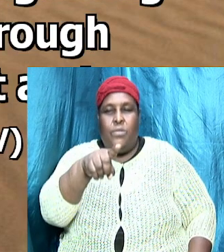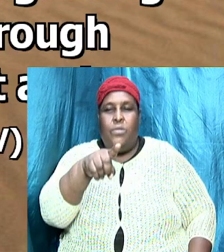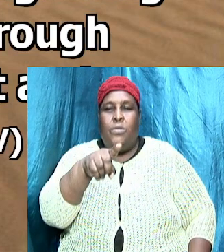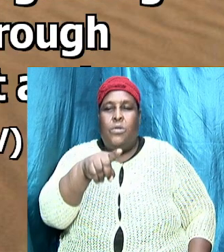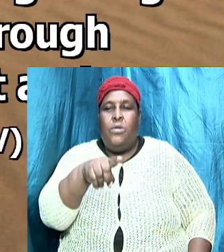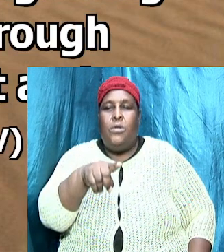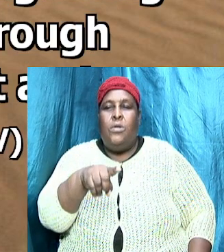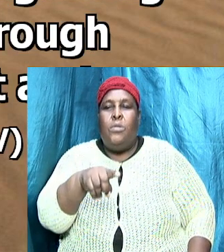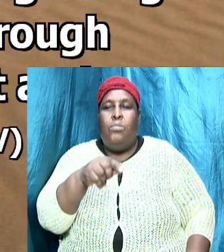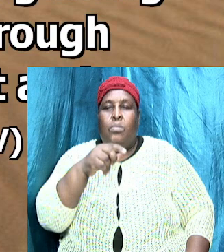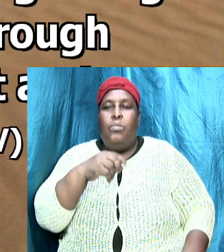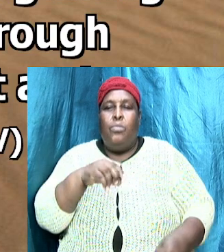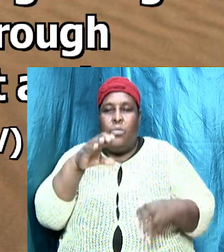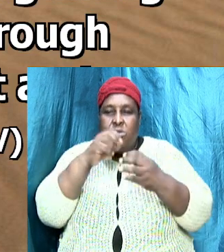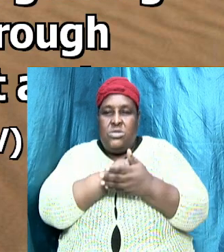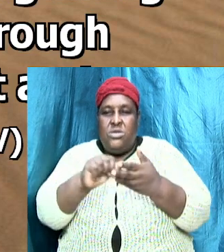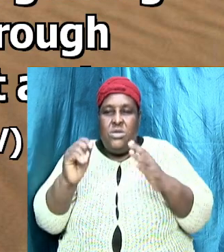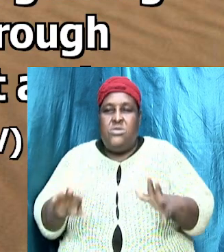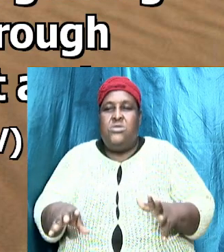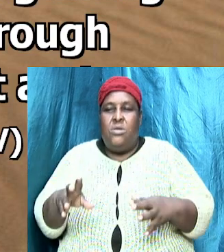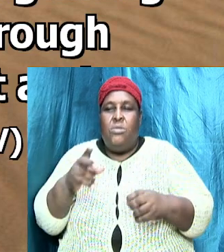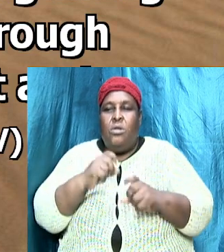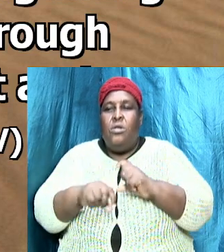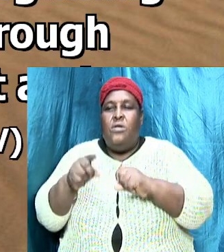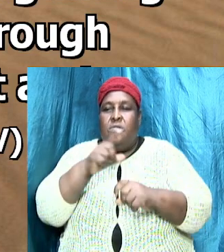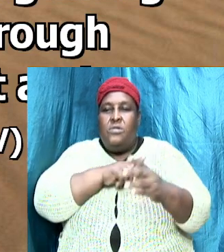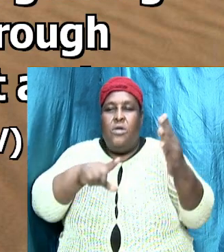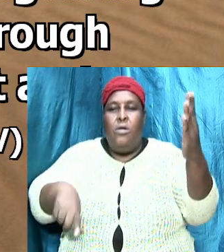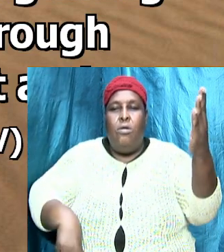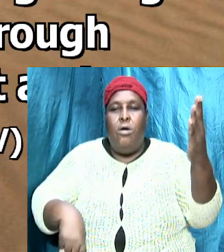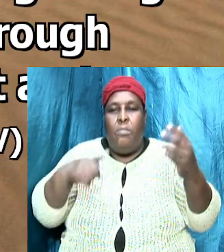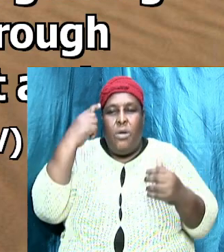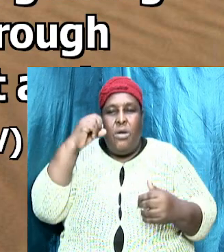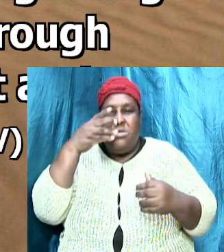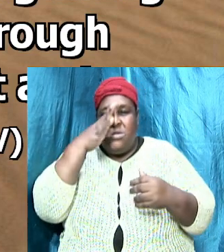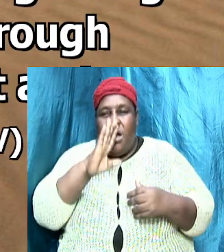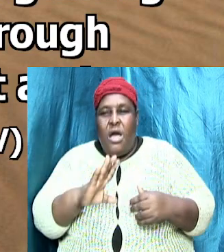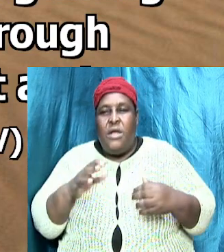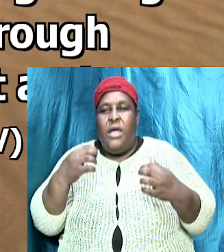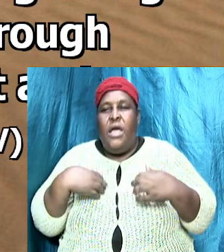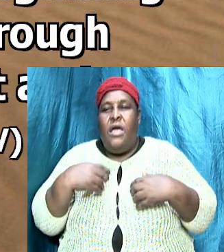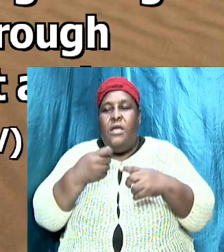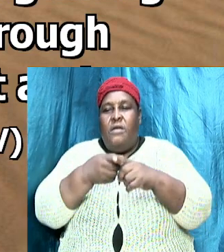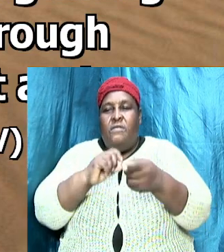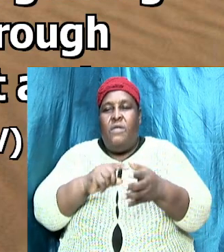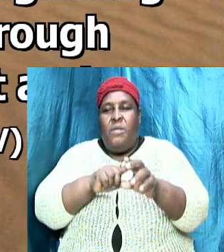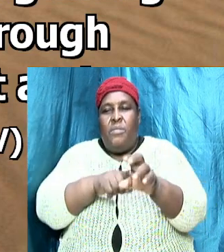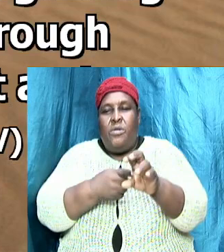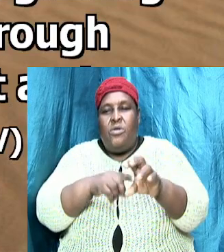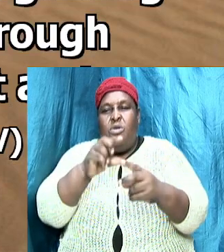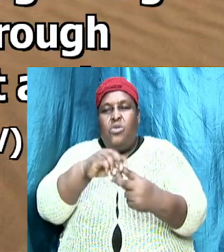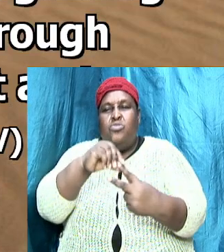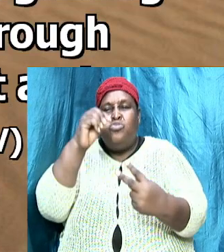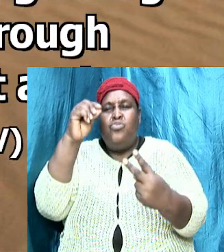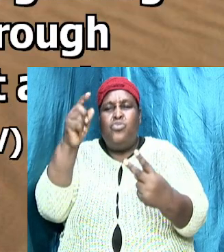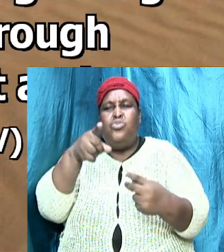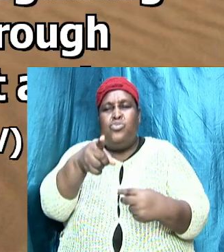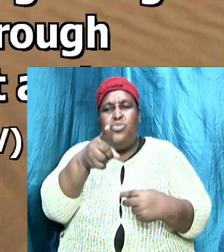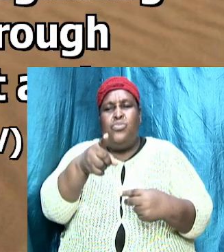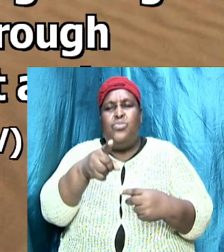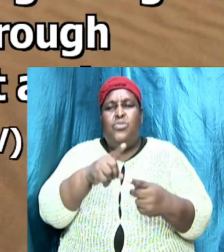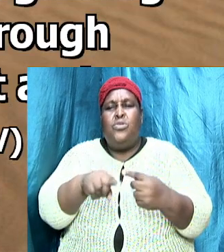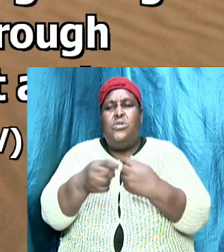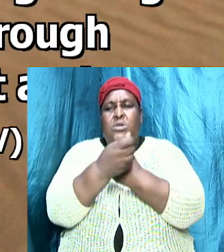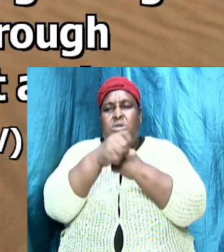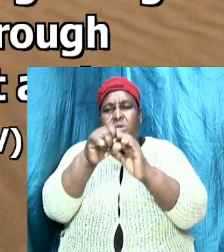for you brethren beloved by the Lord because God from the beginning chose you